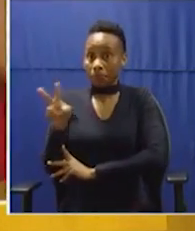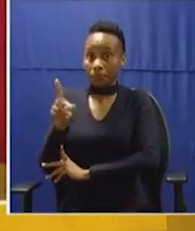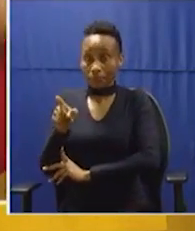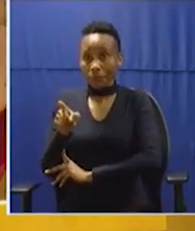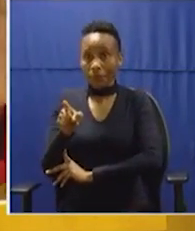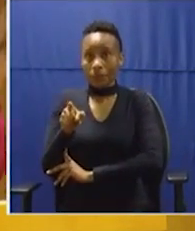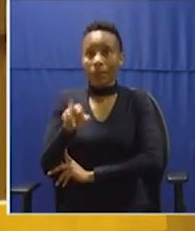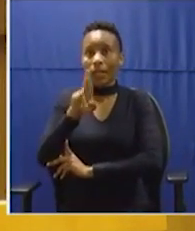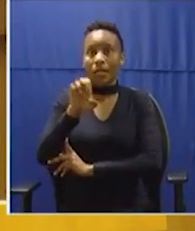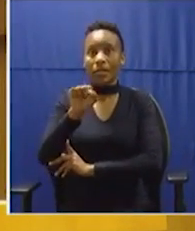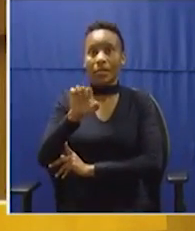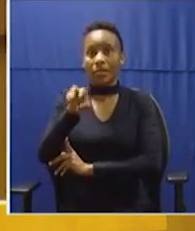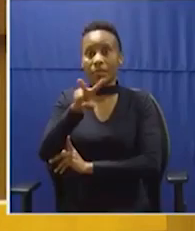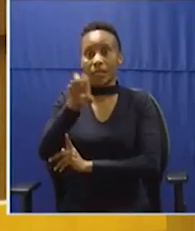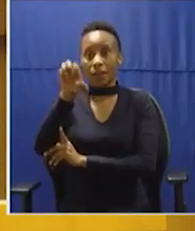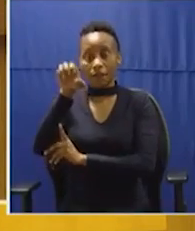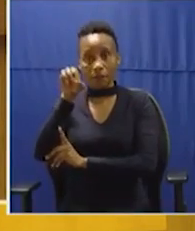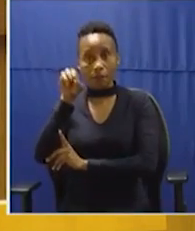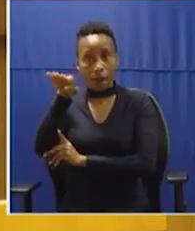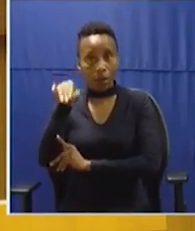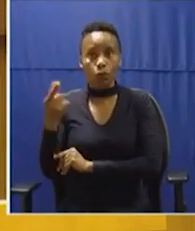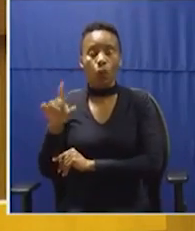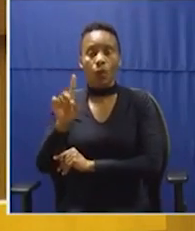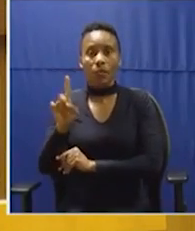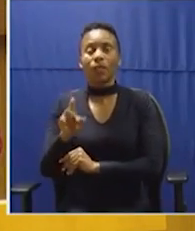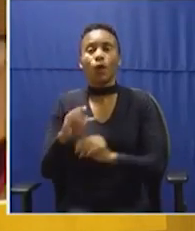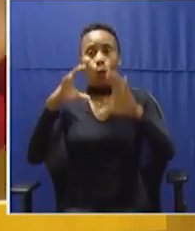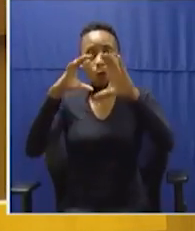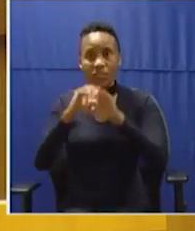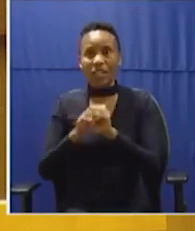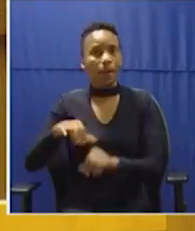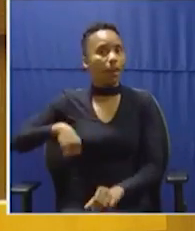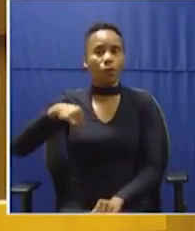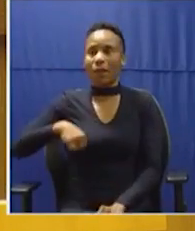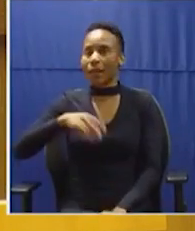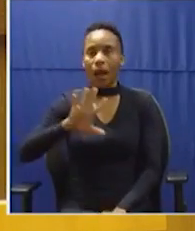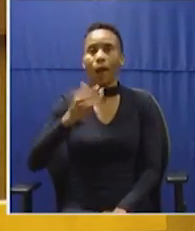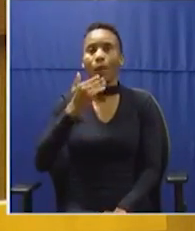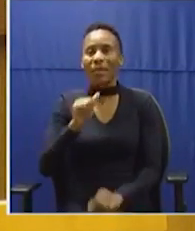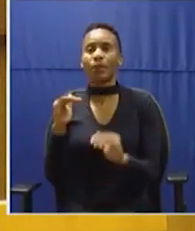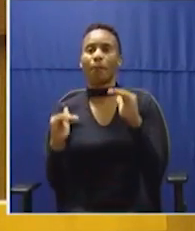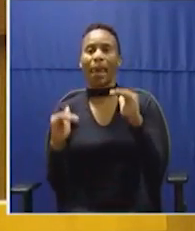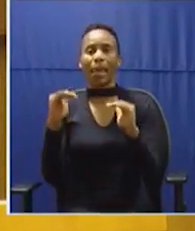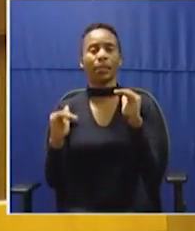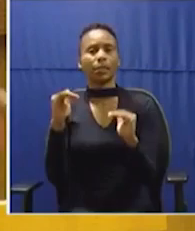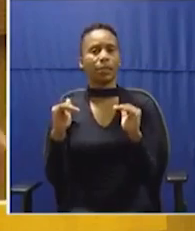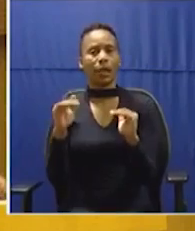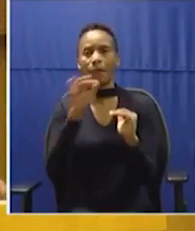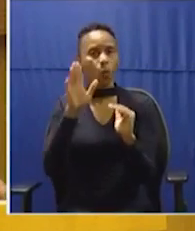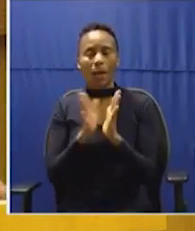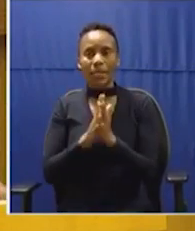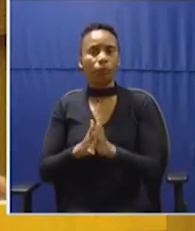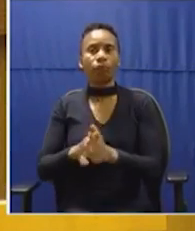your depositors are concentrated with municipalities. Please balance it, not altogether